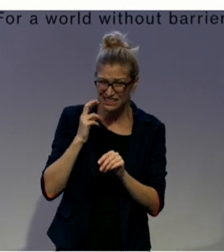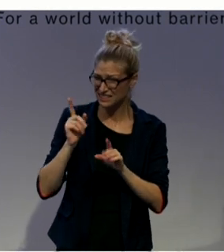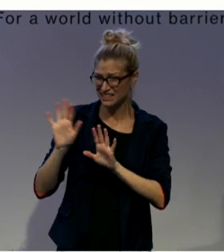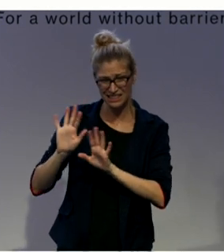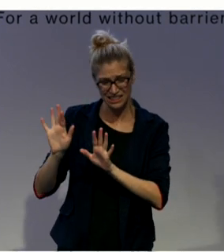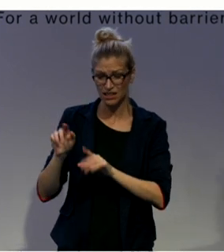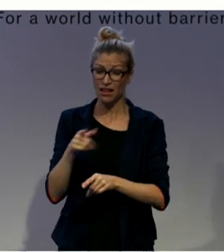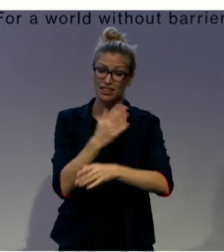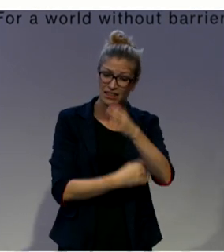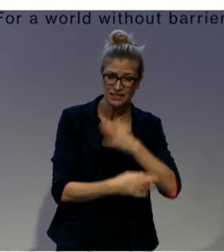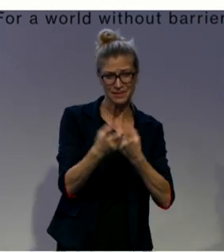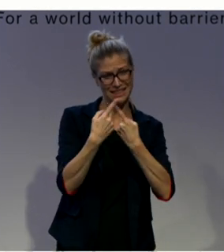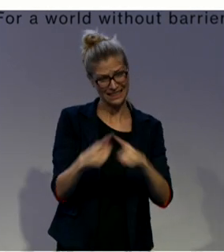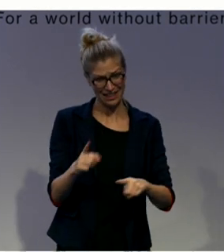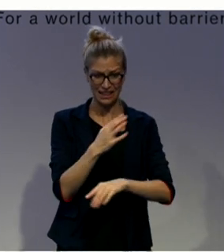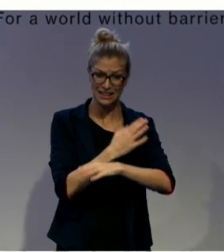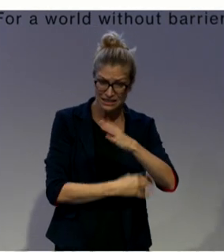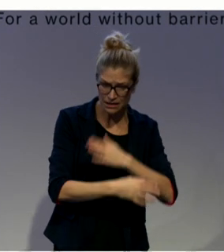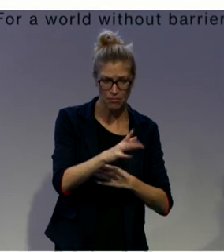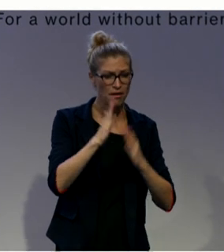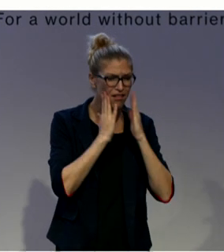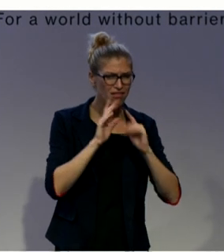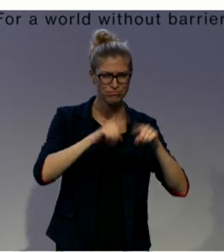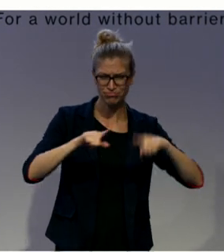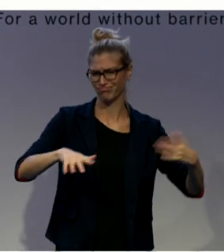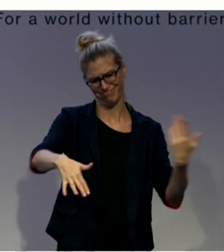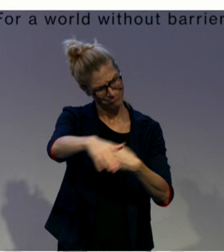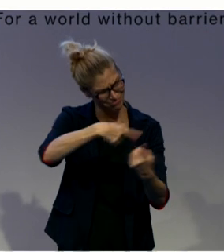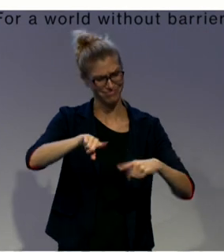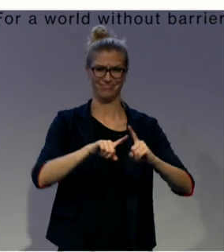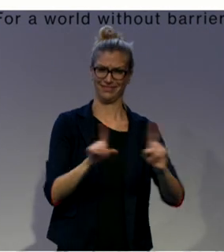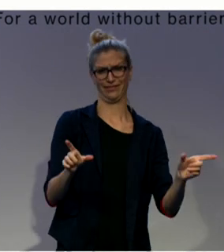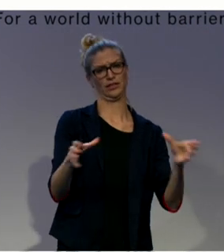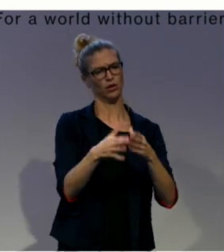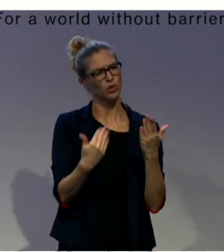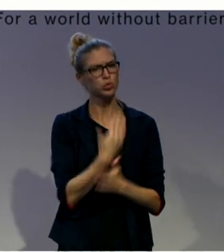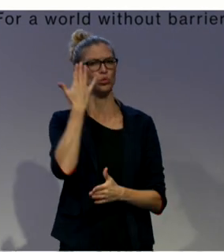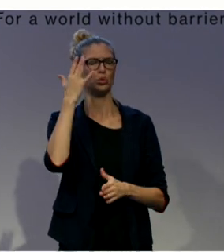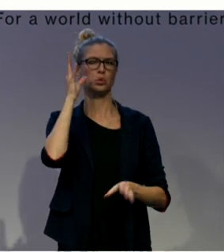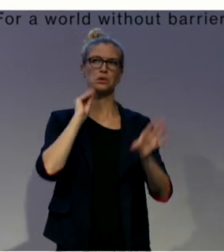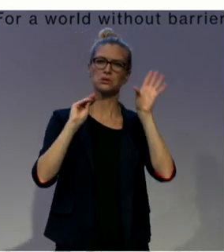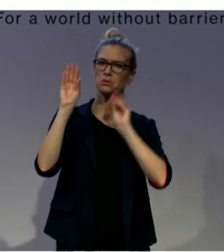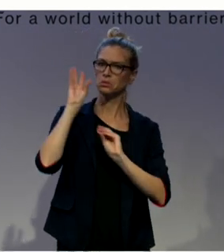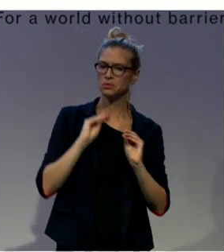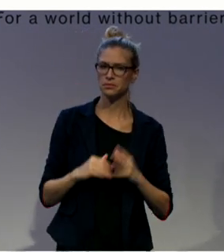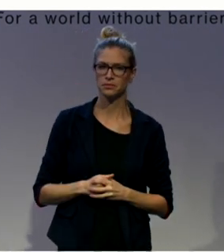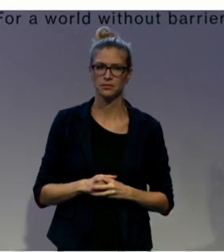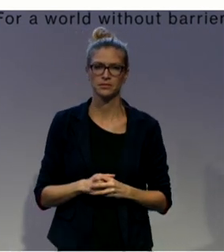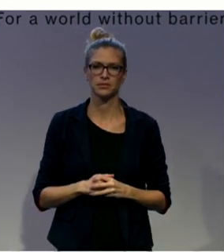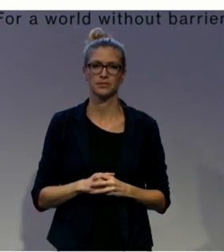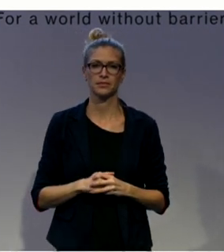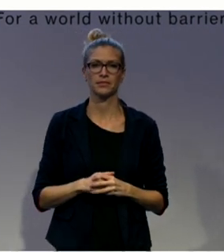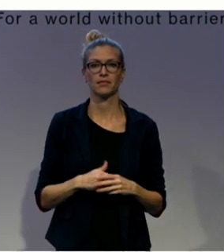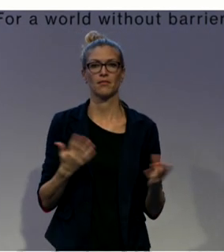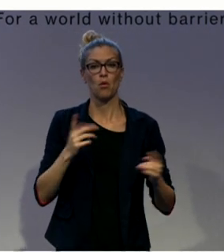young people with disabilities, as well as young people with different disabilities had the chance